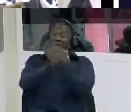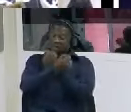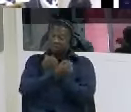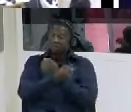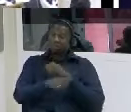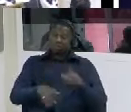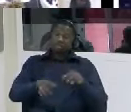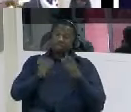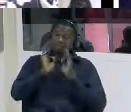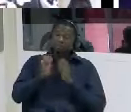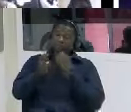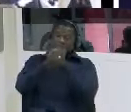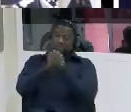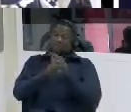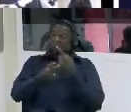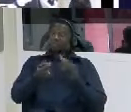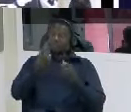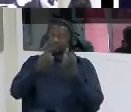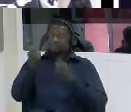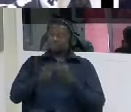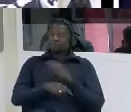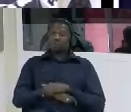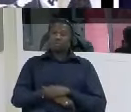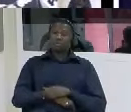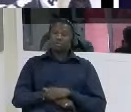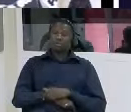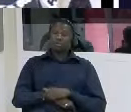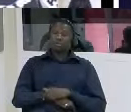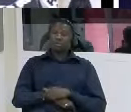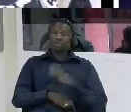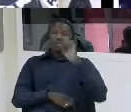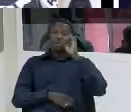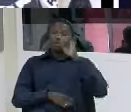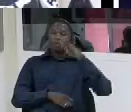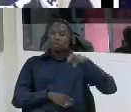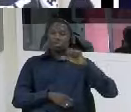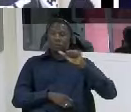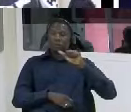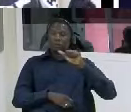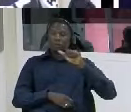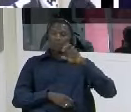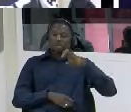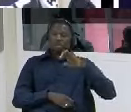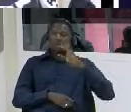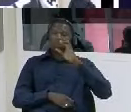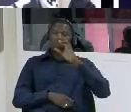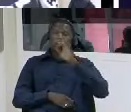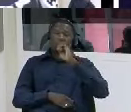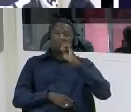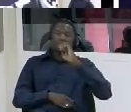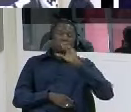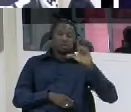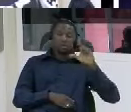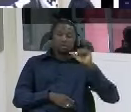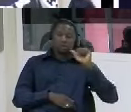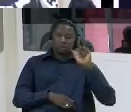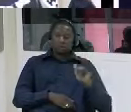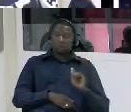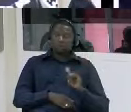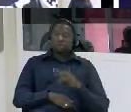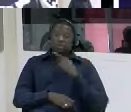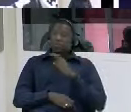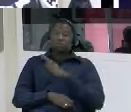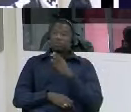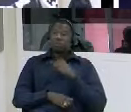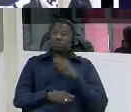again uh left in an overall college say they cannot leave me to go home until they gave all that from the the big man